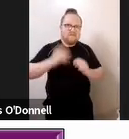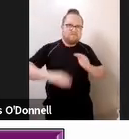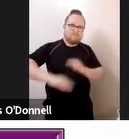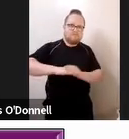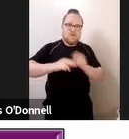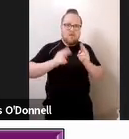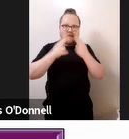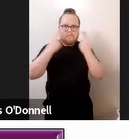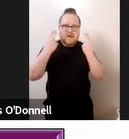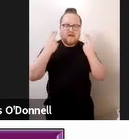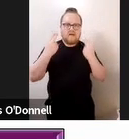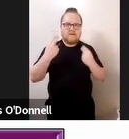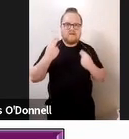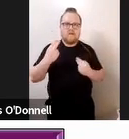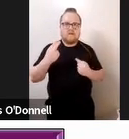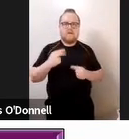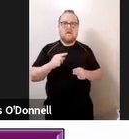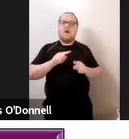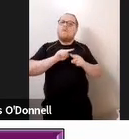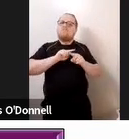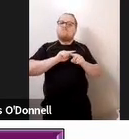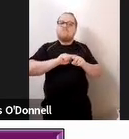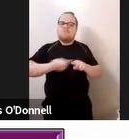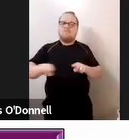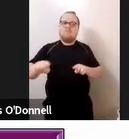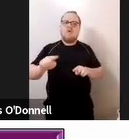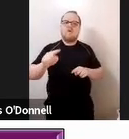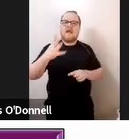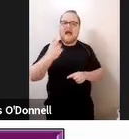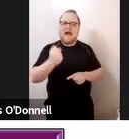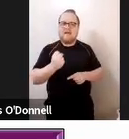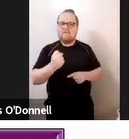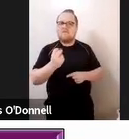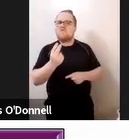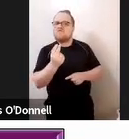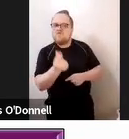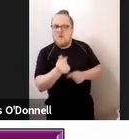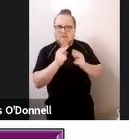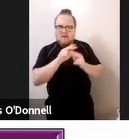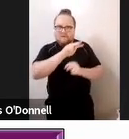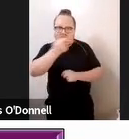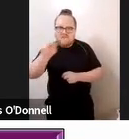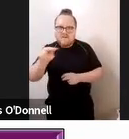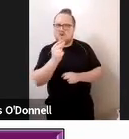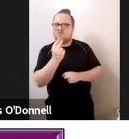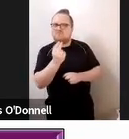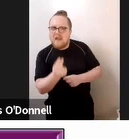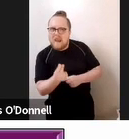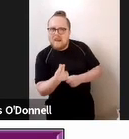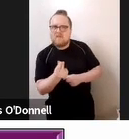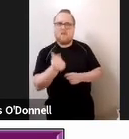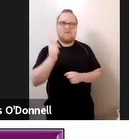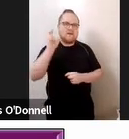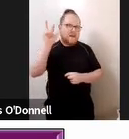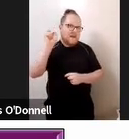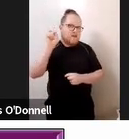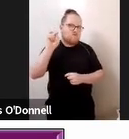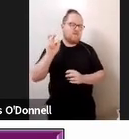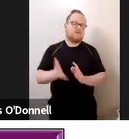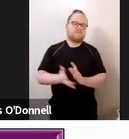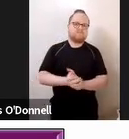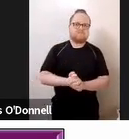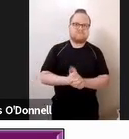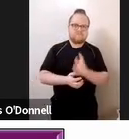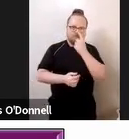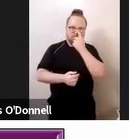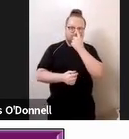some residual hearing and or vision what we also know is that few